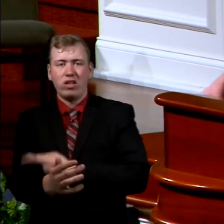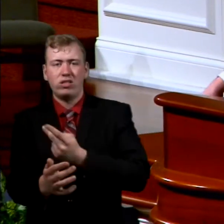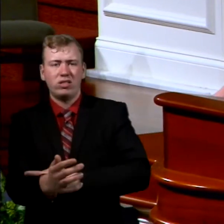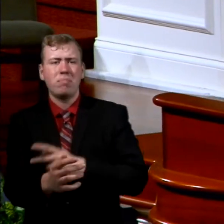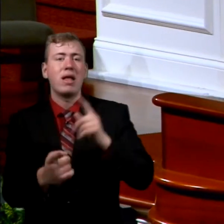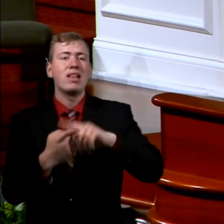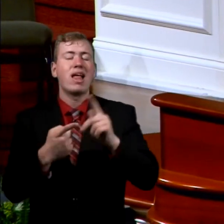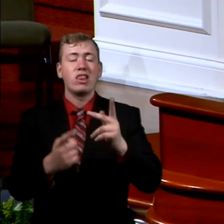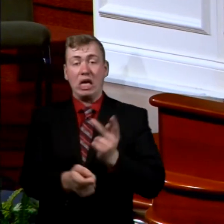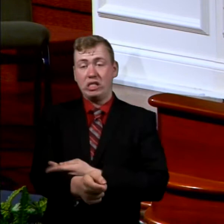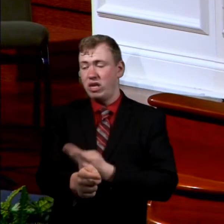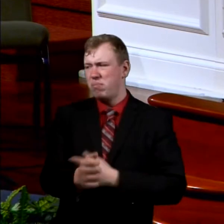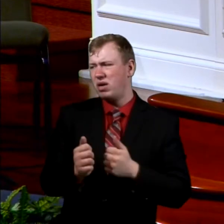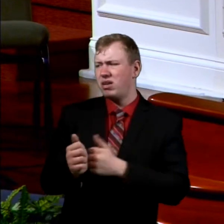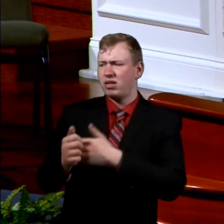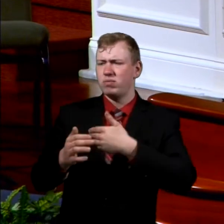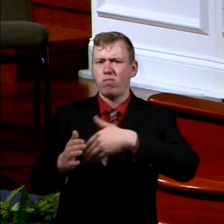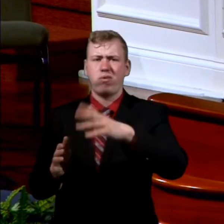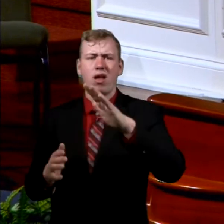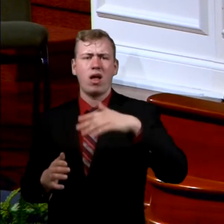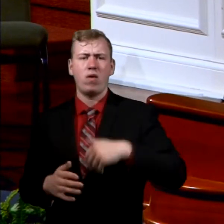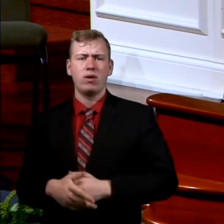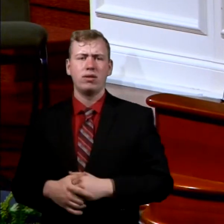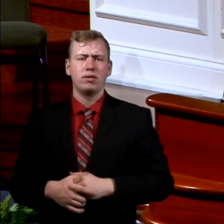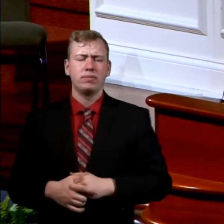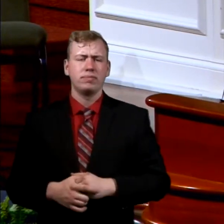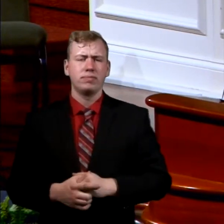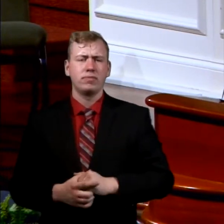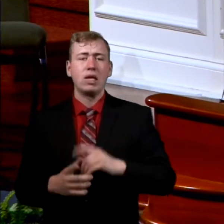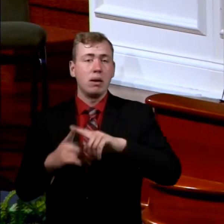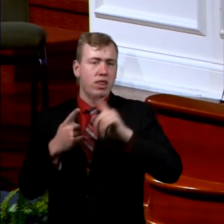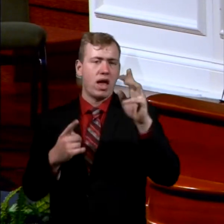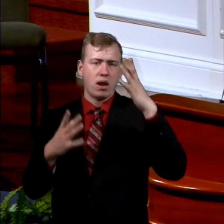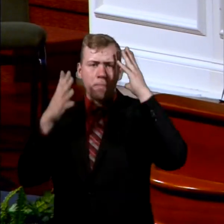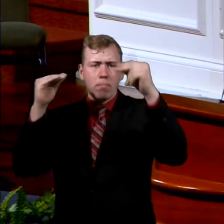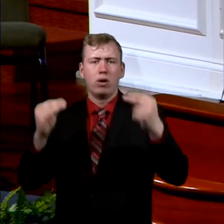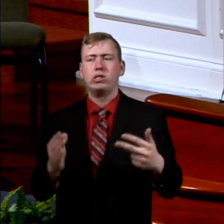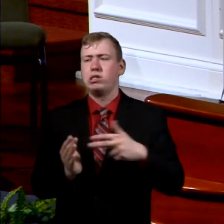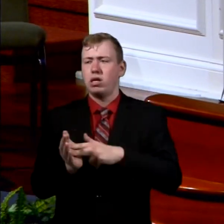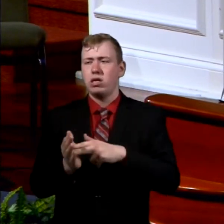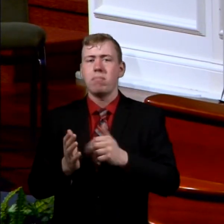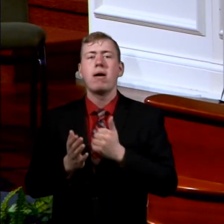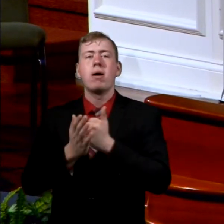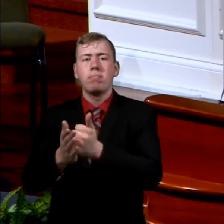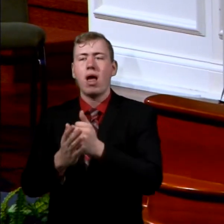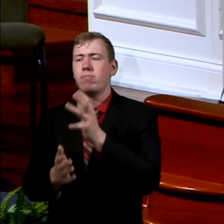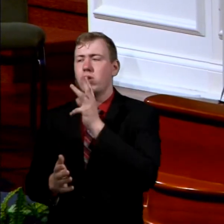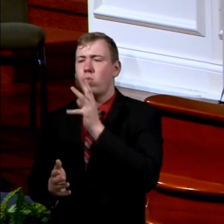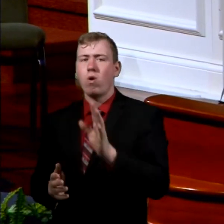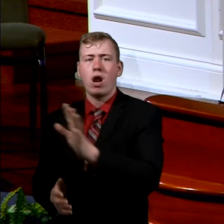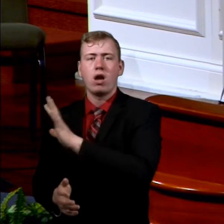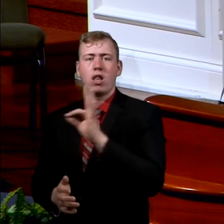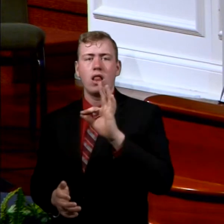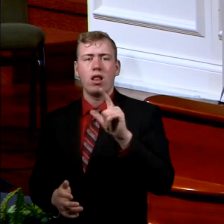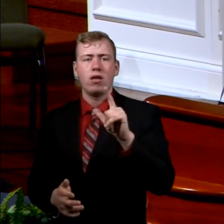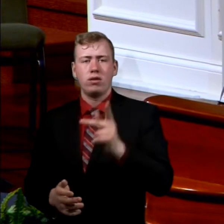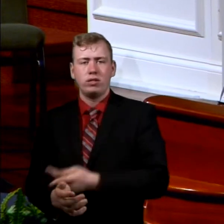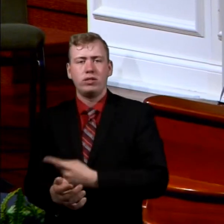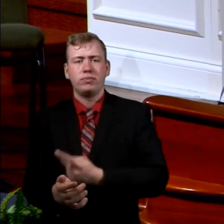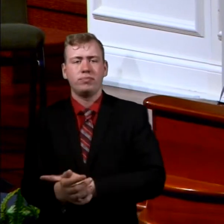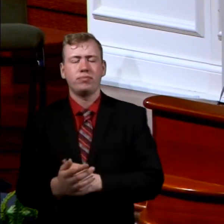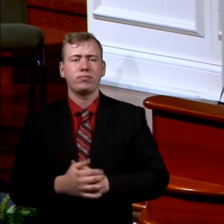them away, and got their water. But Moses stood up and helped them and watered their flocks. And when they